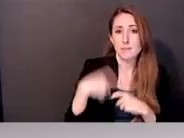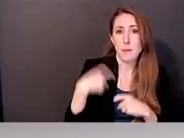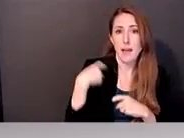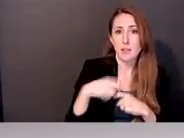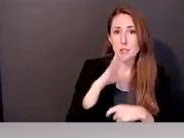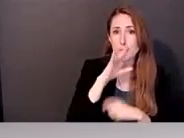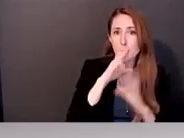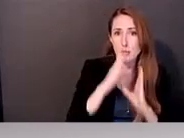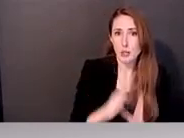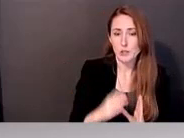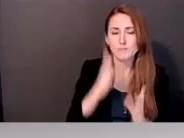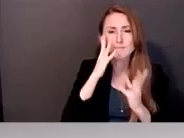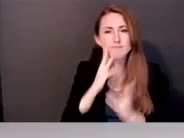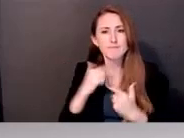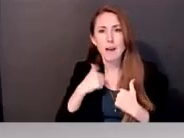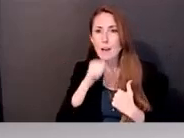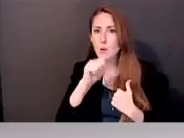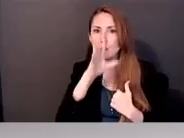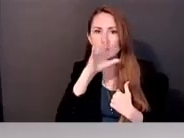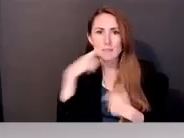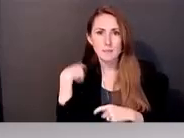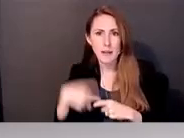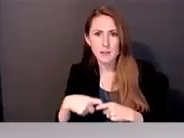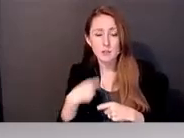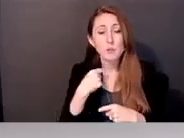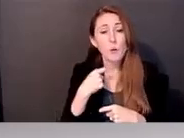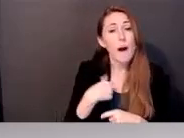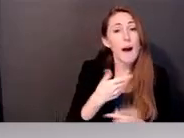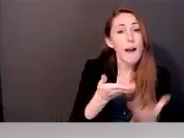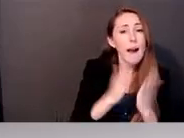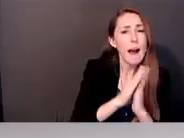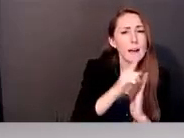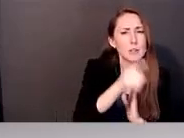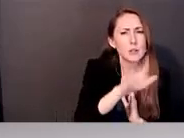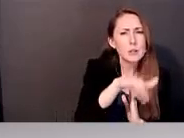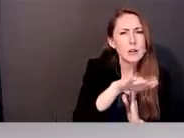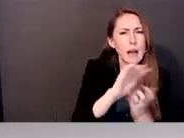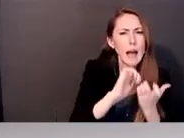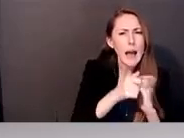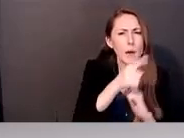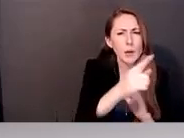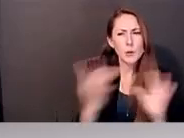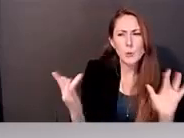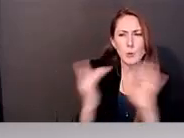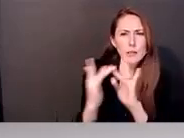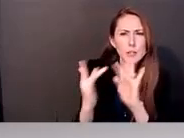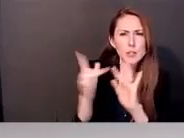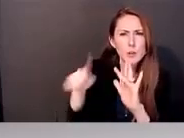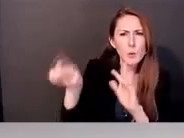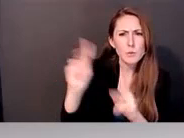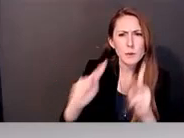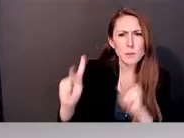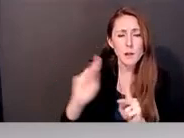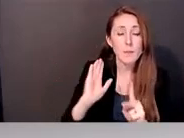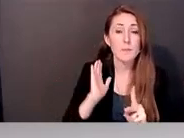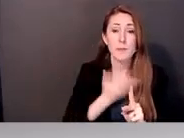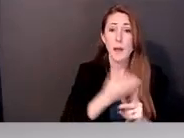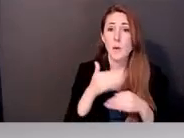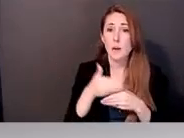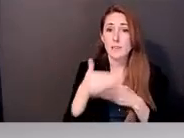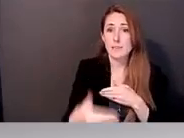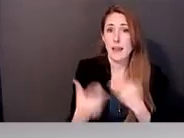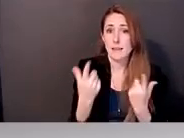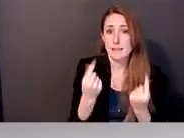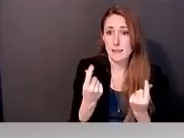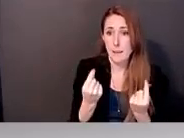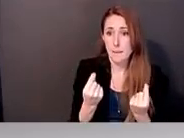And so I asked her, okay, how are you, how are you, um, reaching these individuals? So our next step is that we